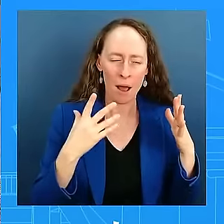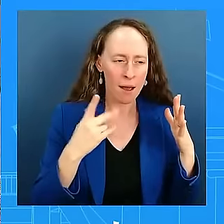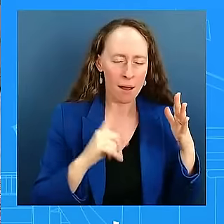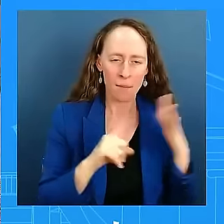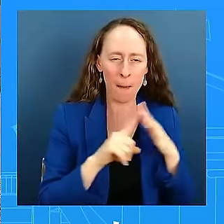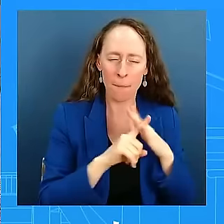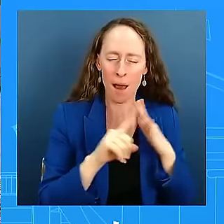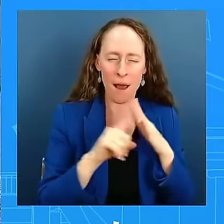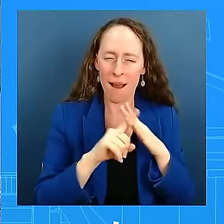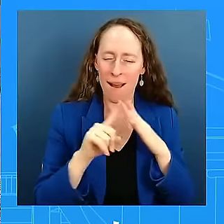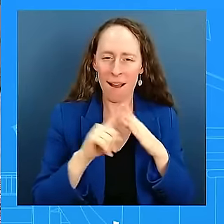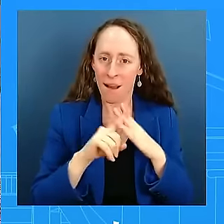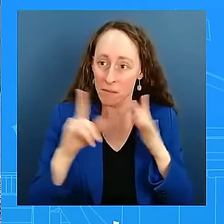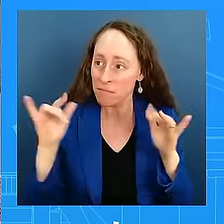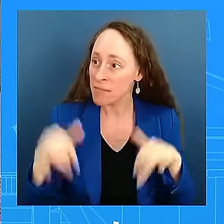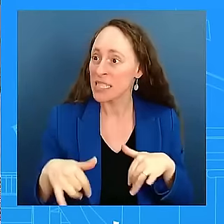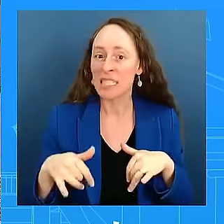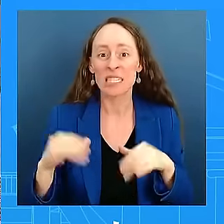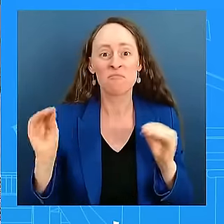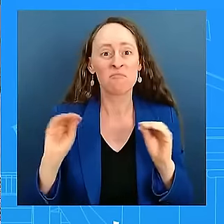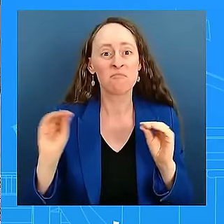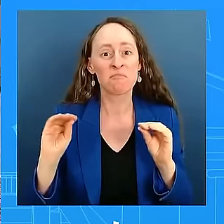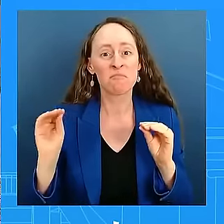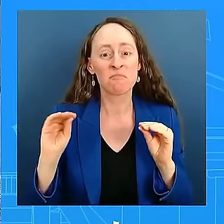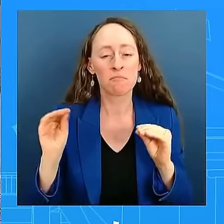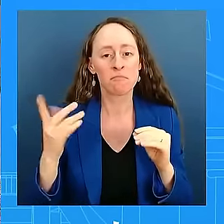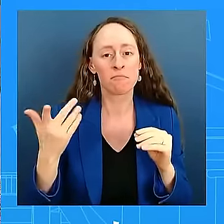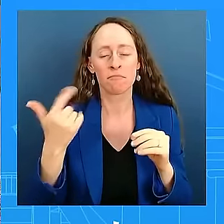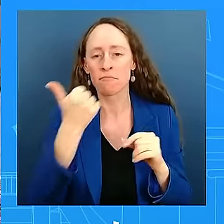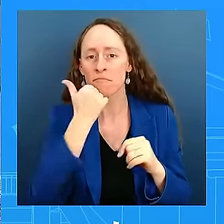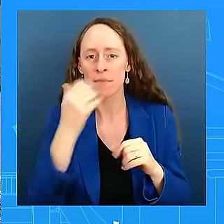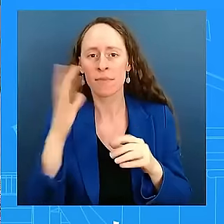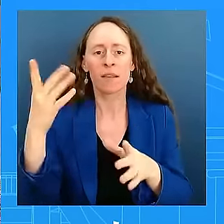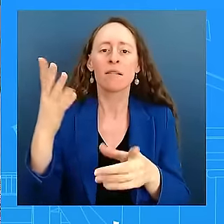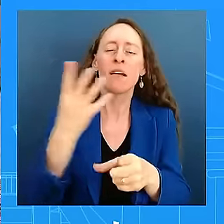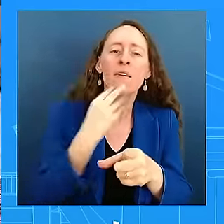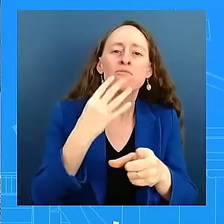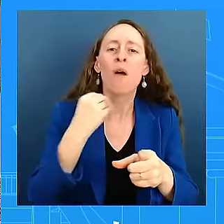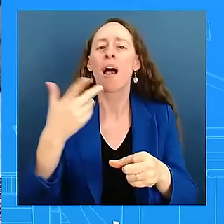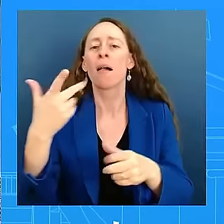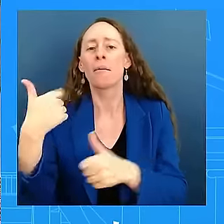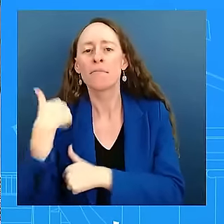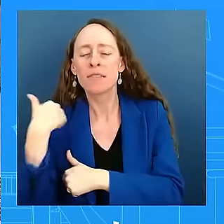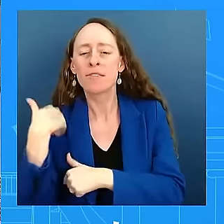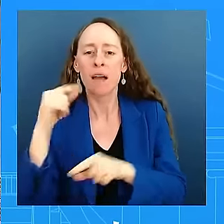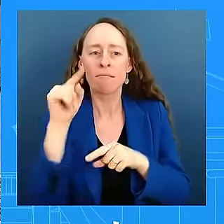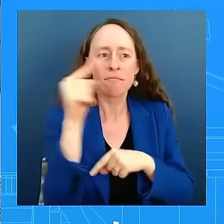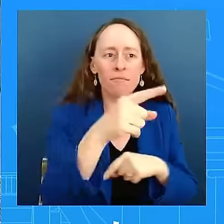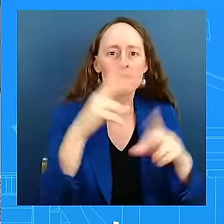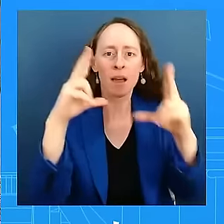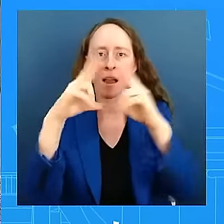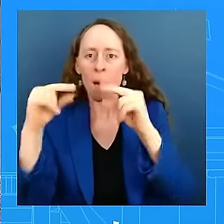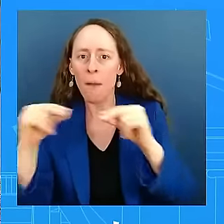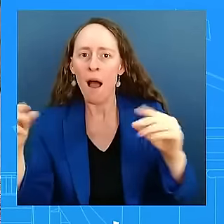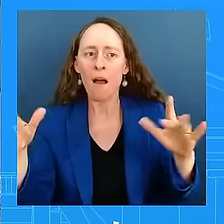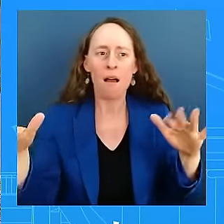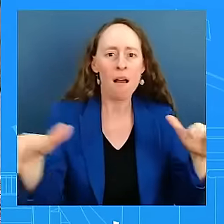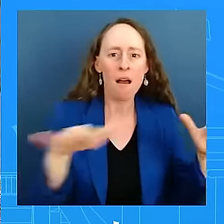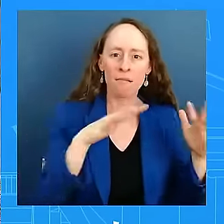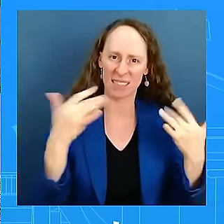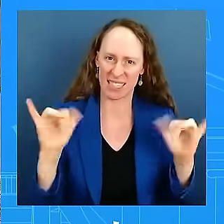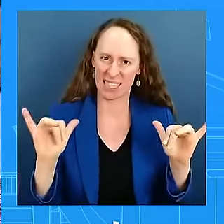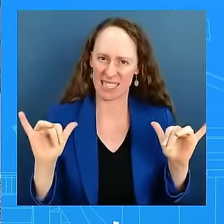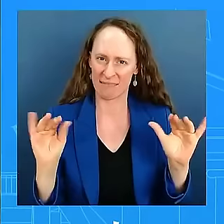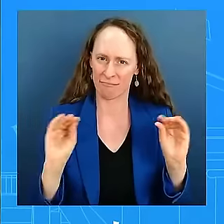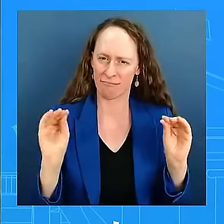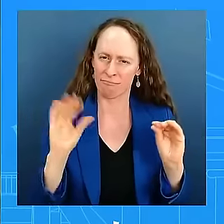involved in. And it would seem to suggest that at this point they don't have a whole lot to say to each other. But tell us why you think they've gone that long.